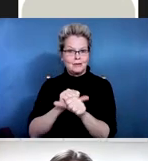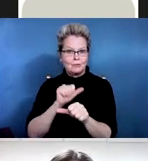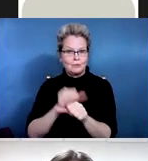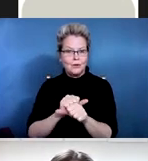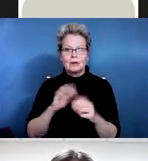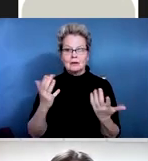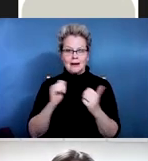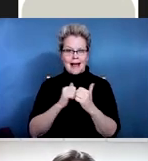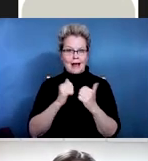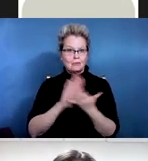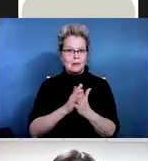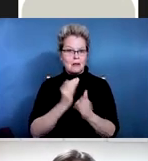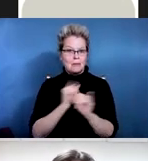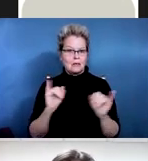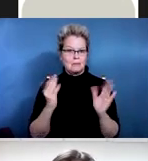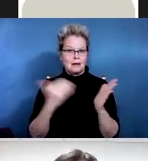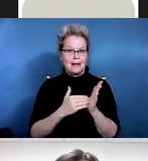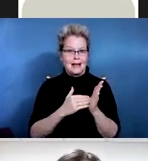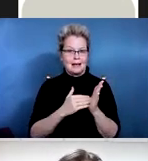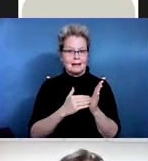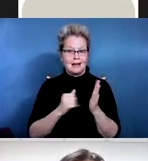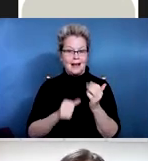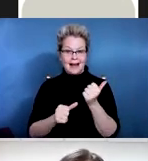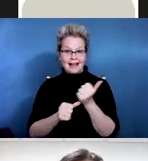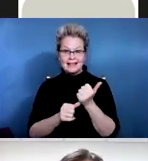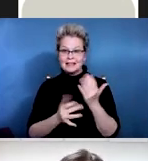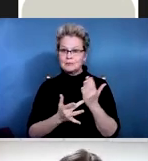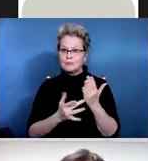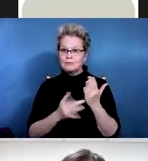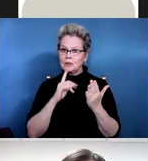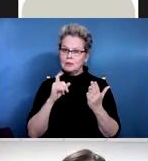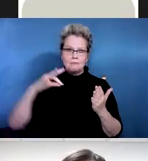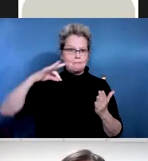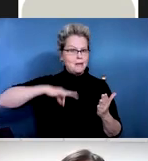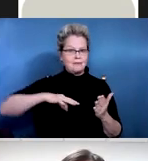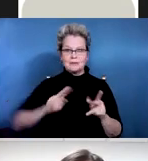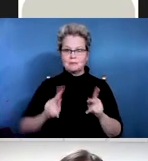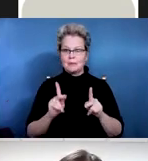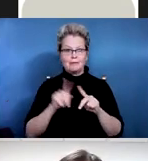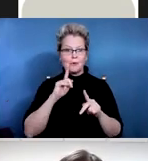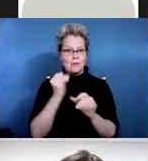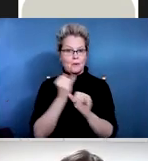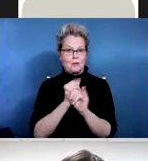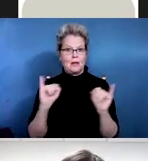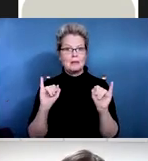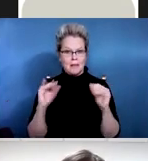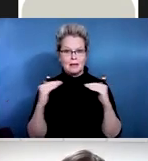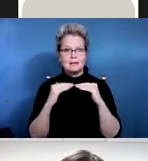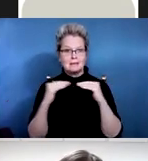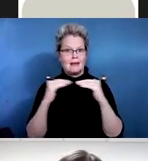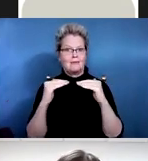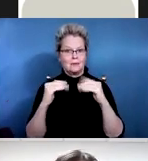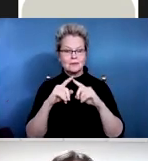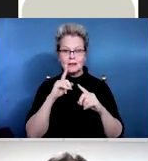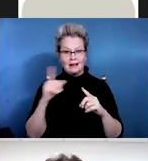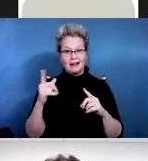how assistive technology leads to so much more independence for people, not just within their everyday lives, but also within a work